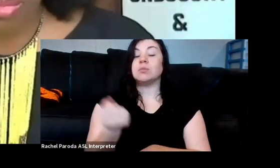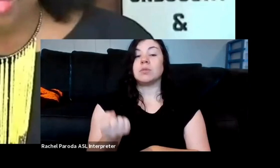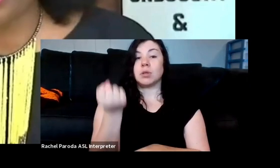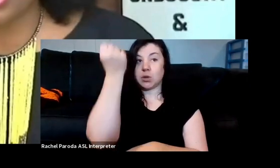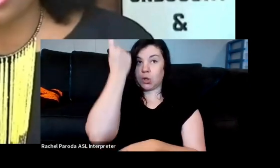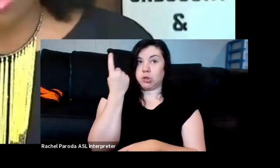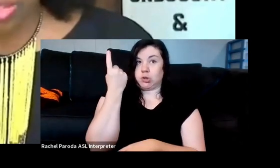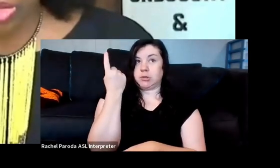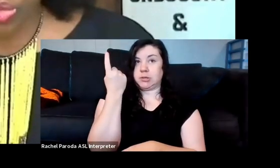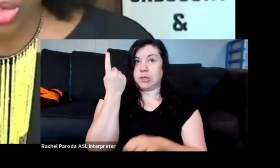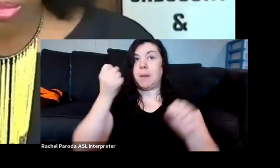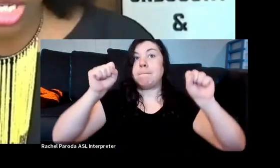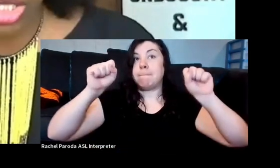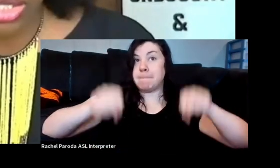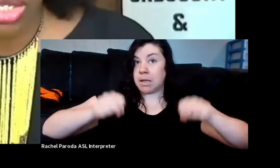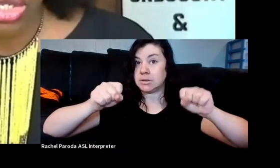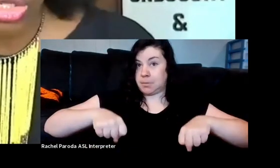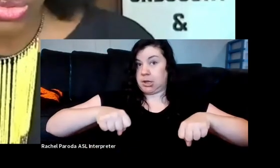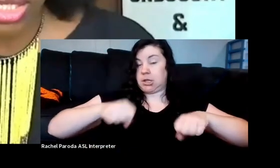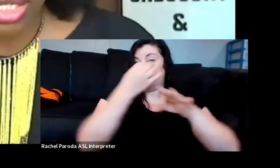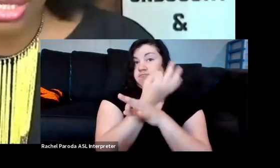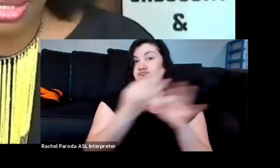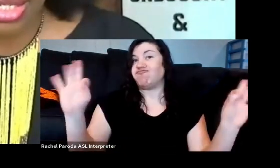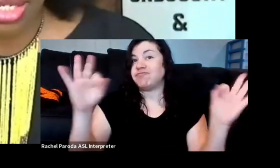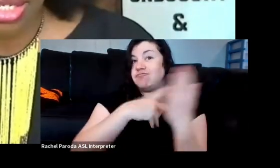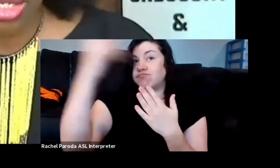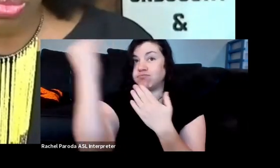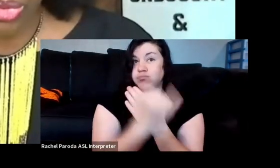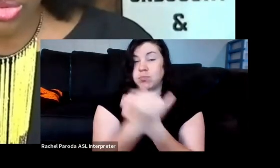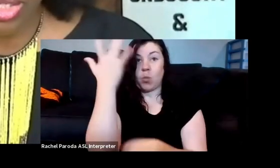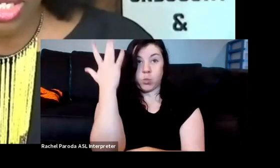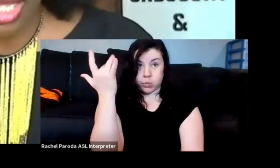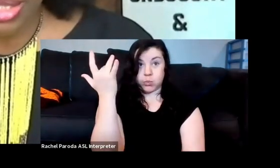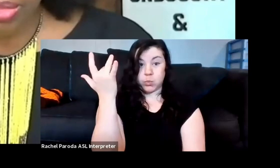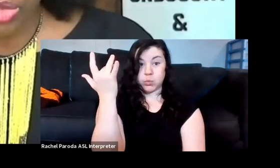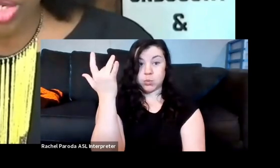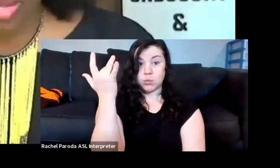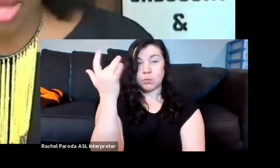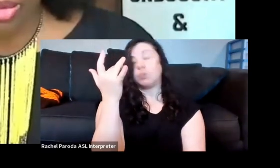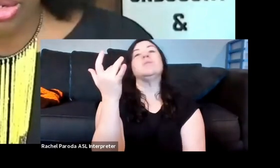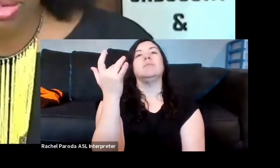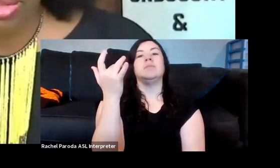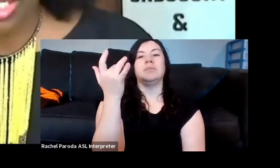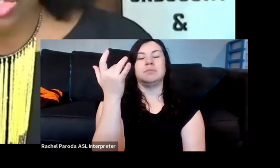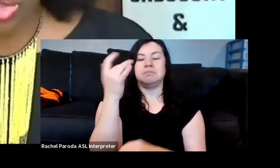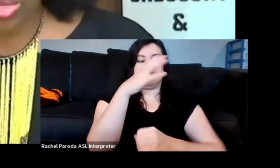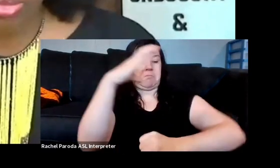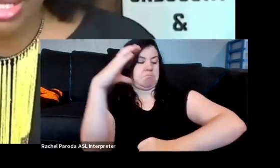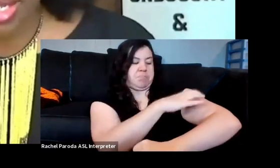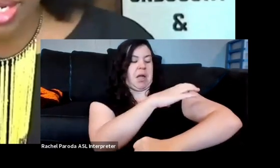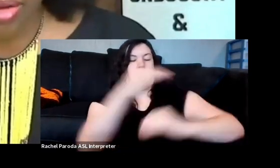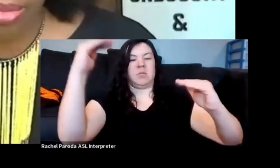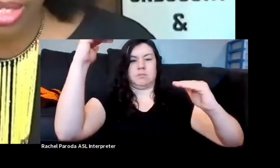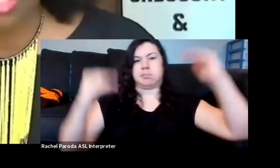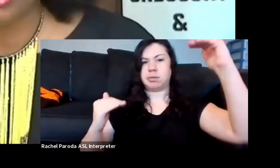and the possibilities of liberatory projects due to the existing brutal asymmetry of power, as termed